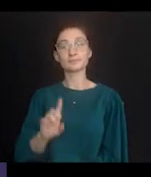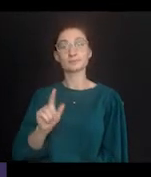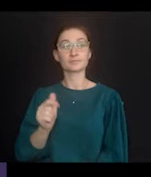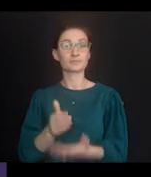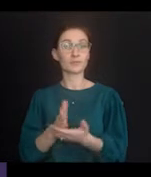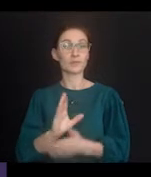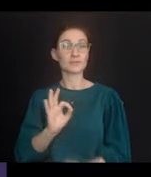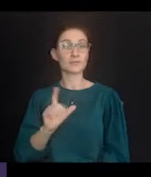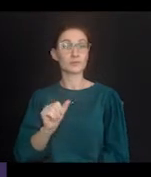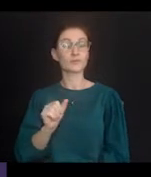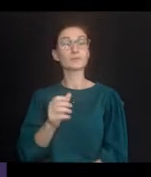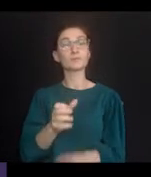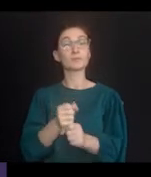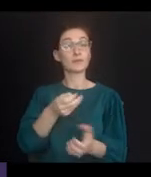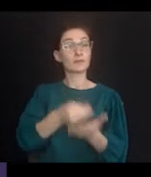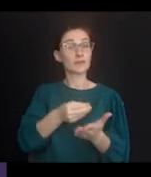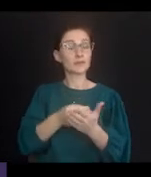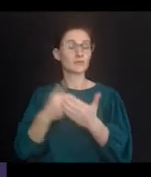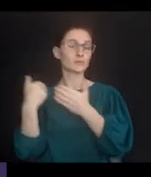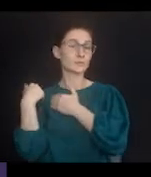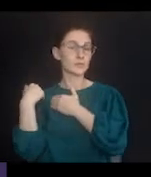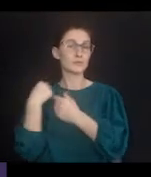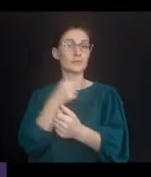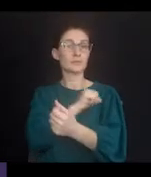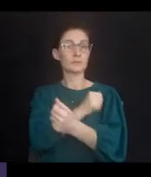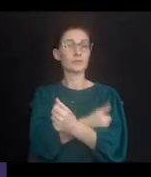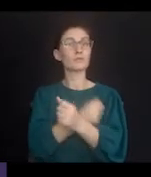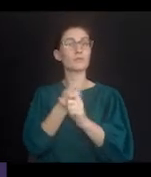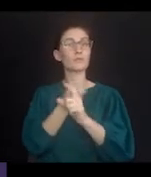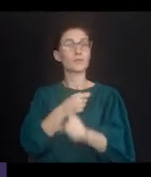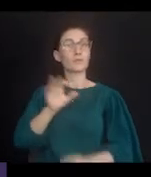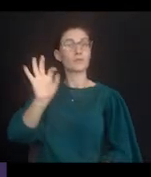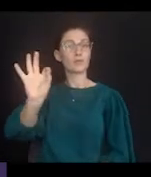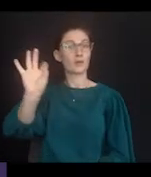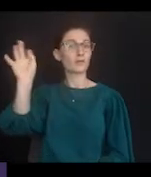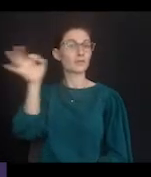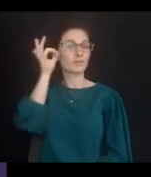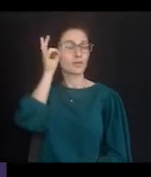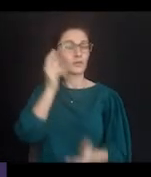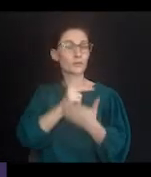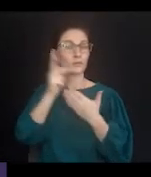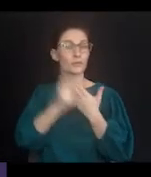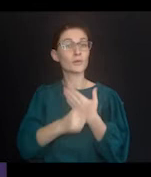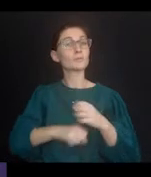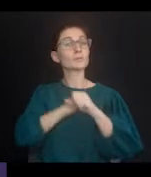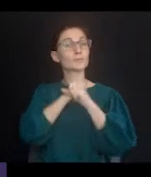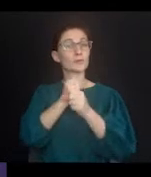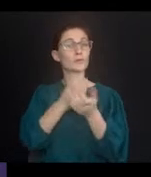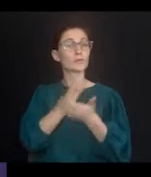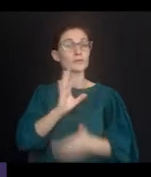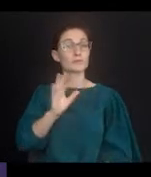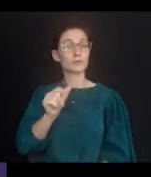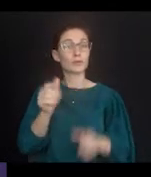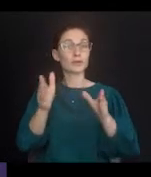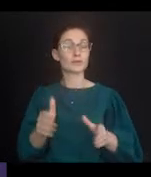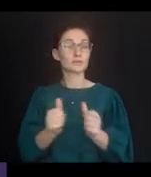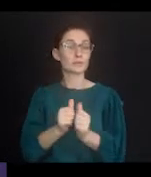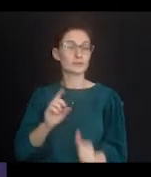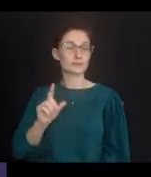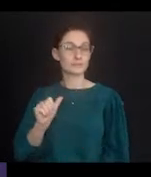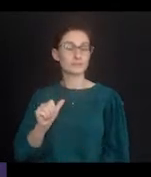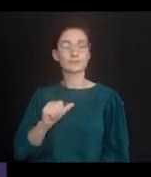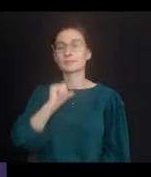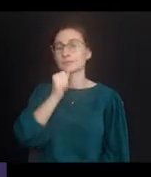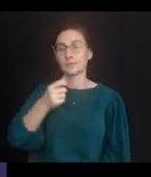Disability Rights Florida receives its funding responsibility and authority under nine federal programs to protect the rights of Floridians with